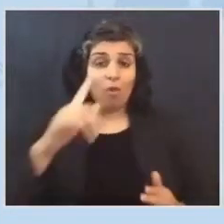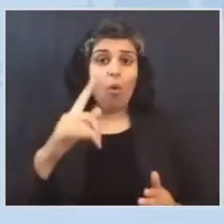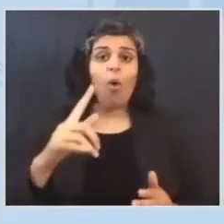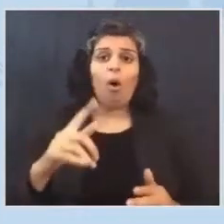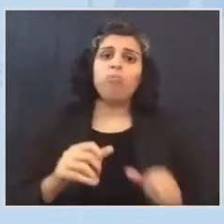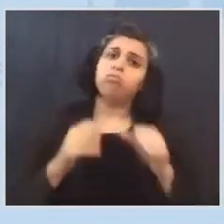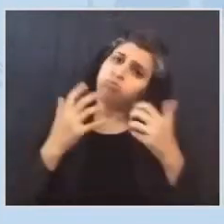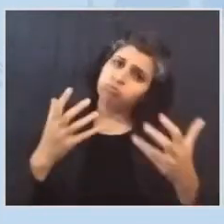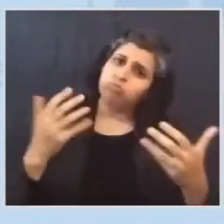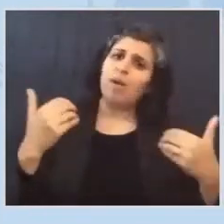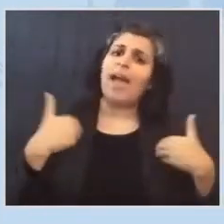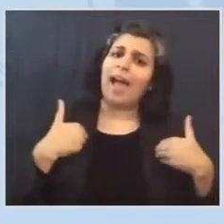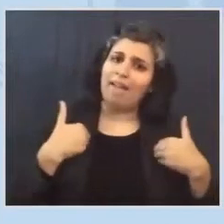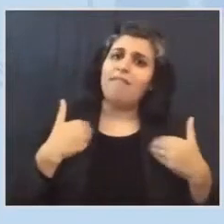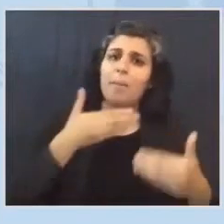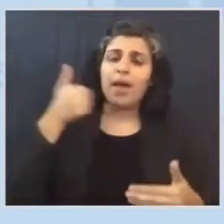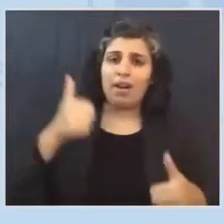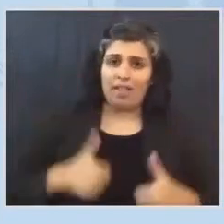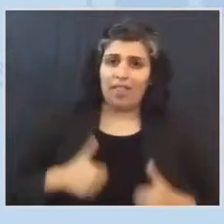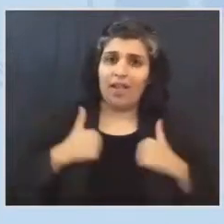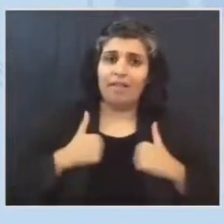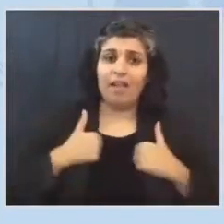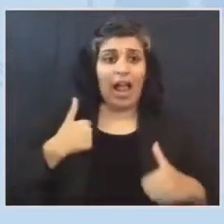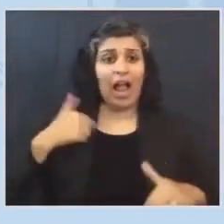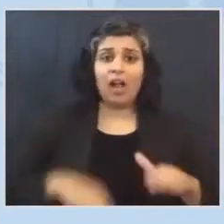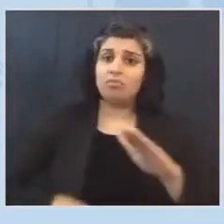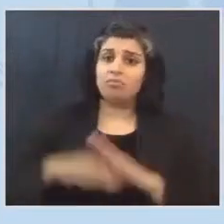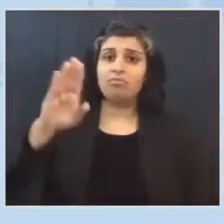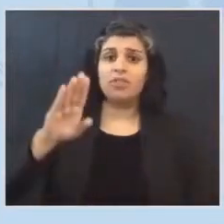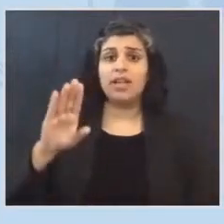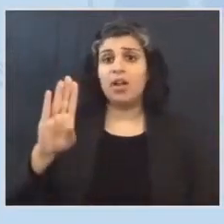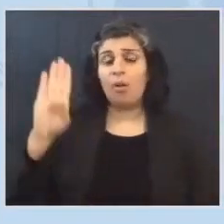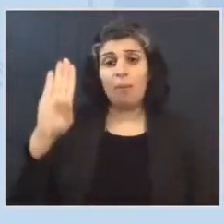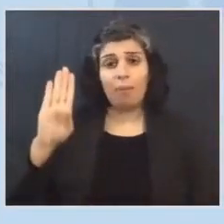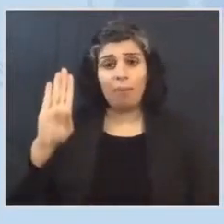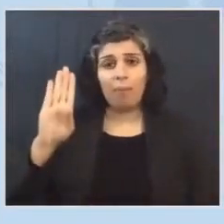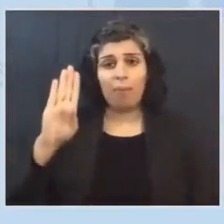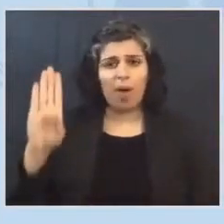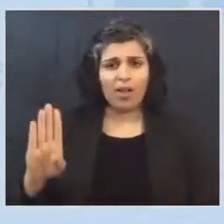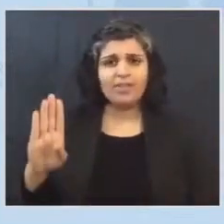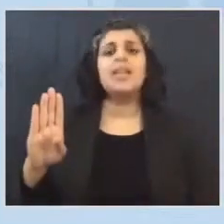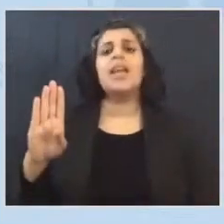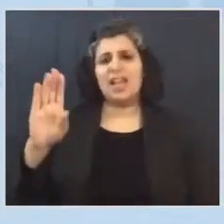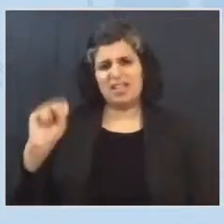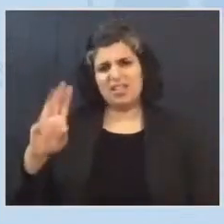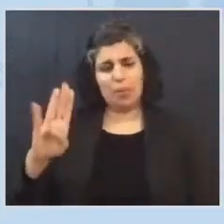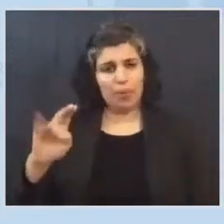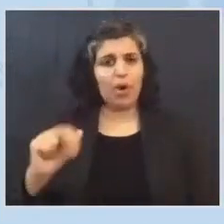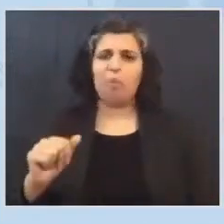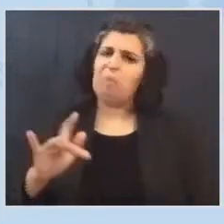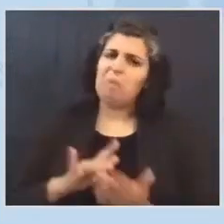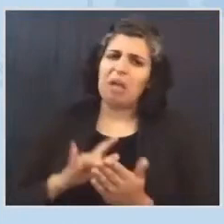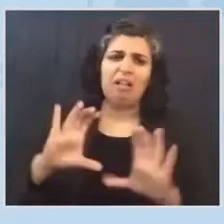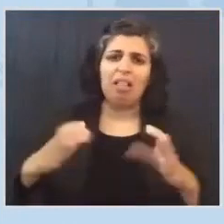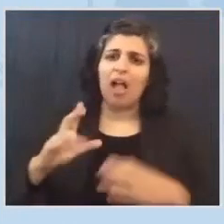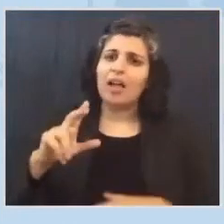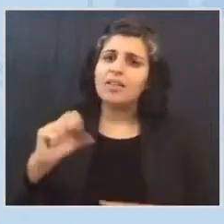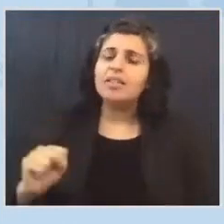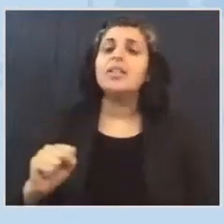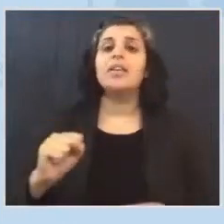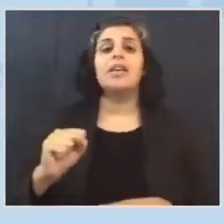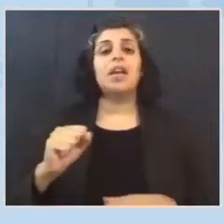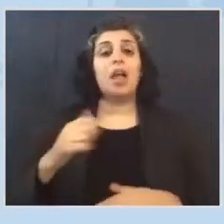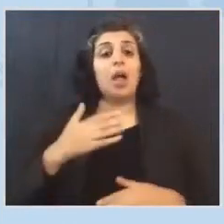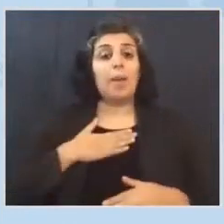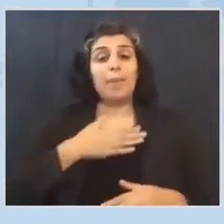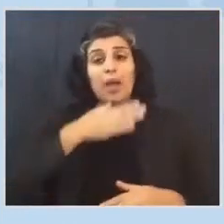a suburb of Boston, a middle-class kid. But when I was five, my parents got divorced, and my mom was left